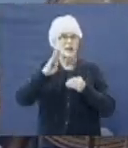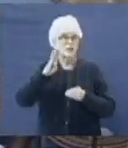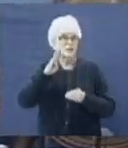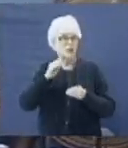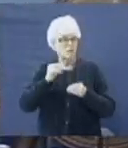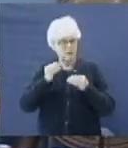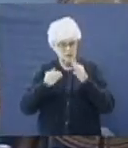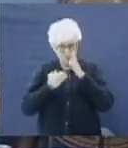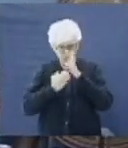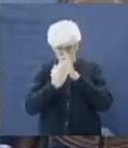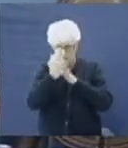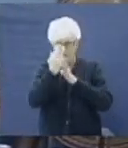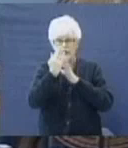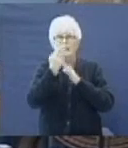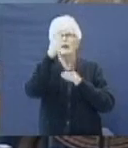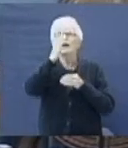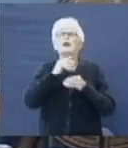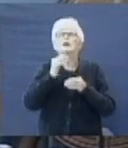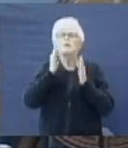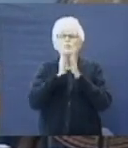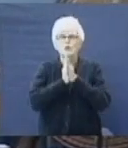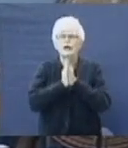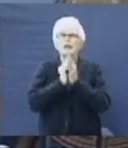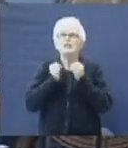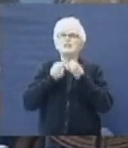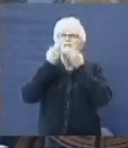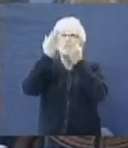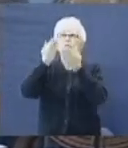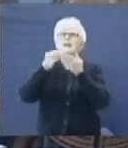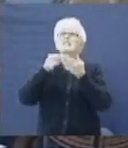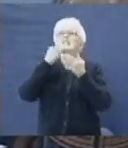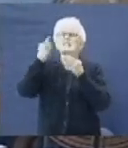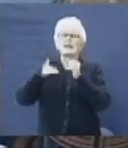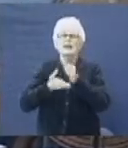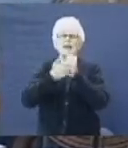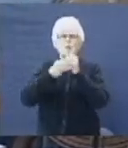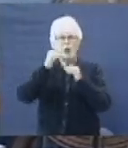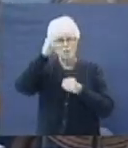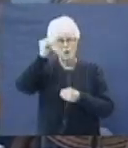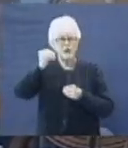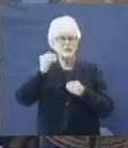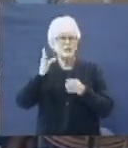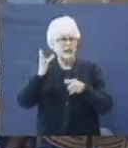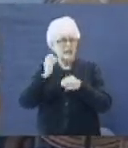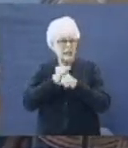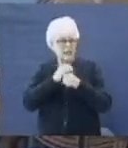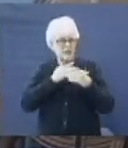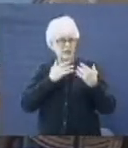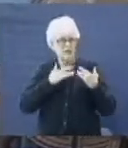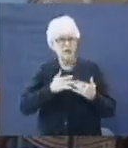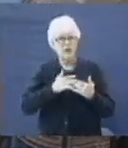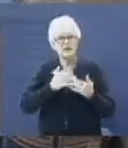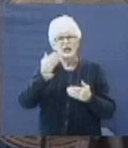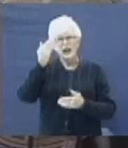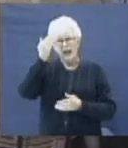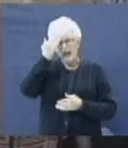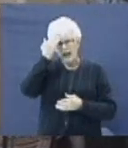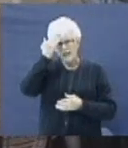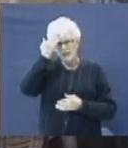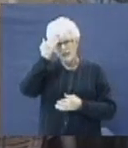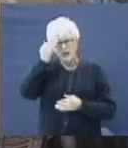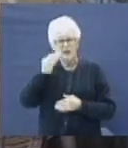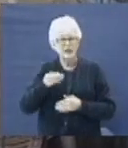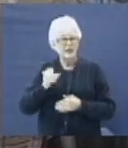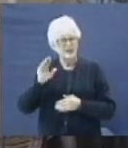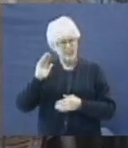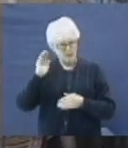face sacrificing to God saying, Oh God, help my boys. God, get their heart. I don't know. I know they talk right. I